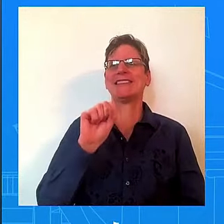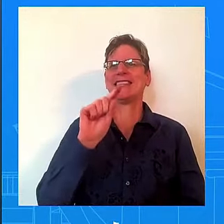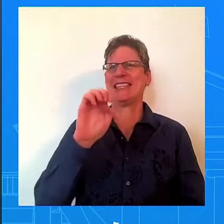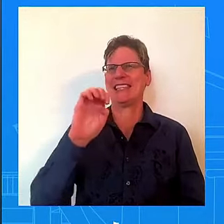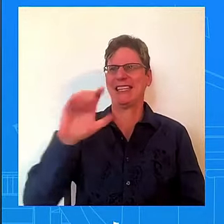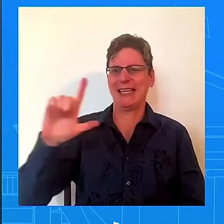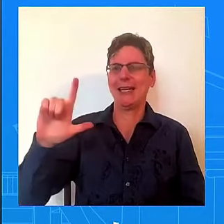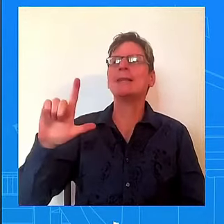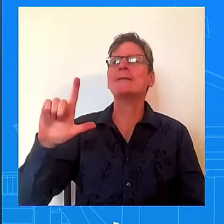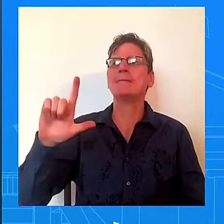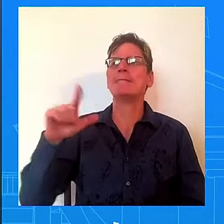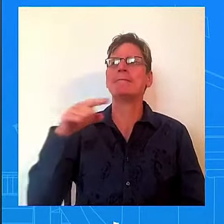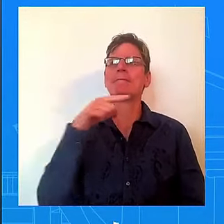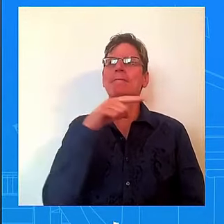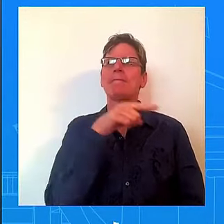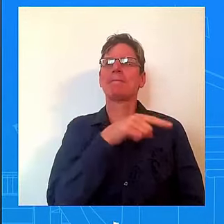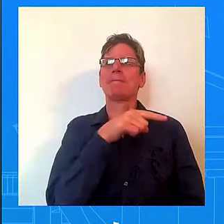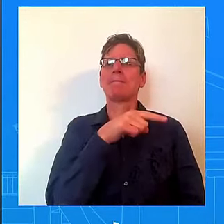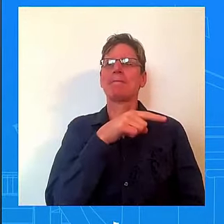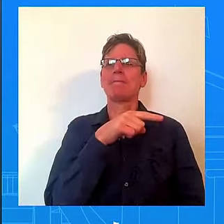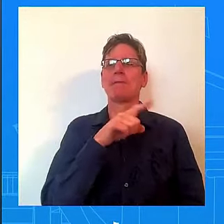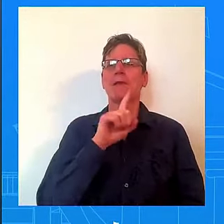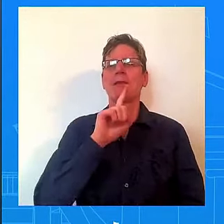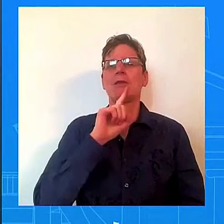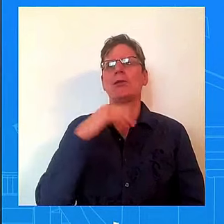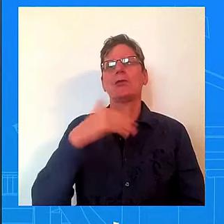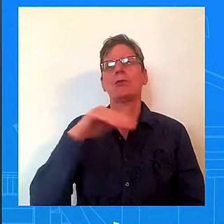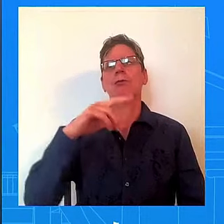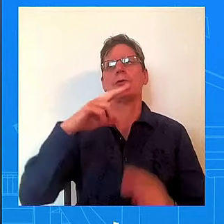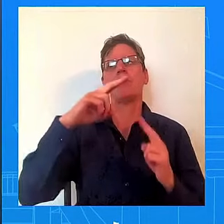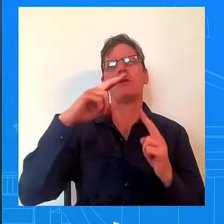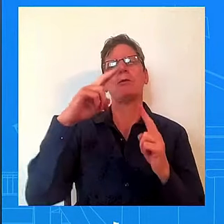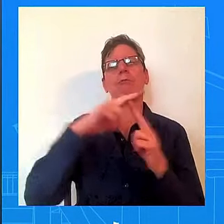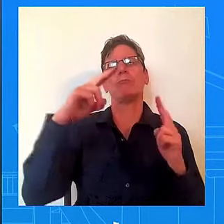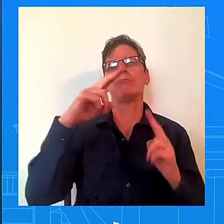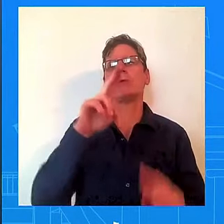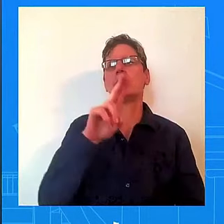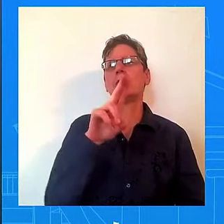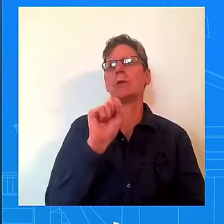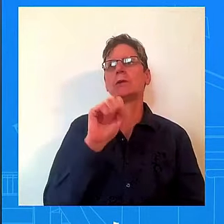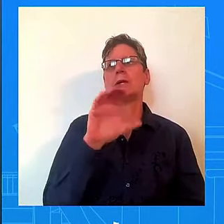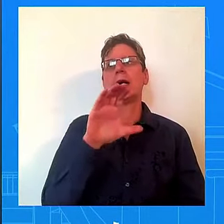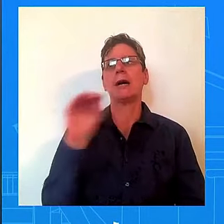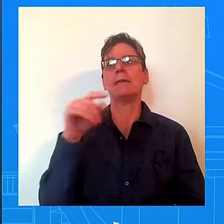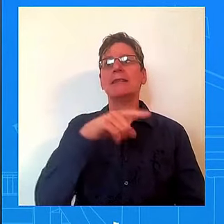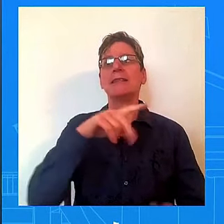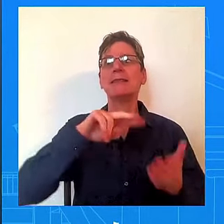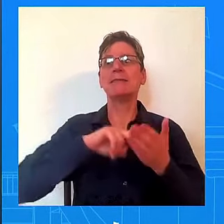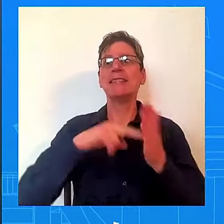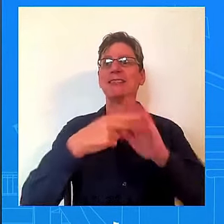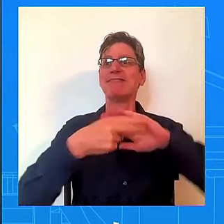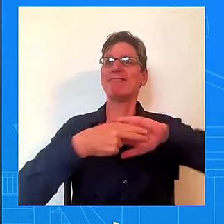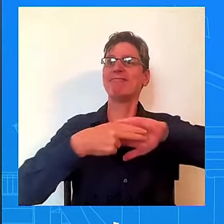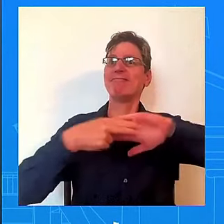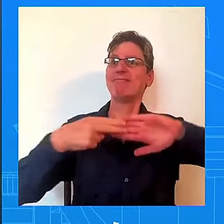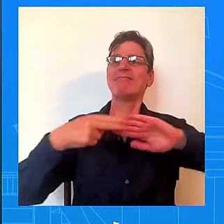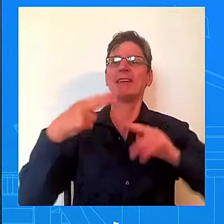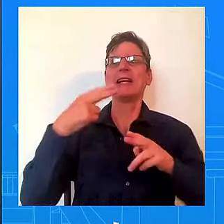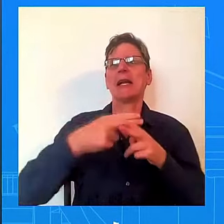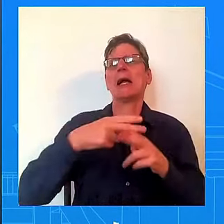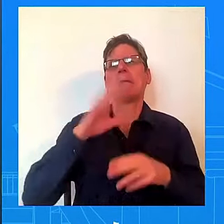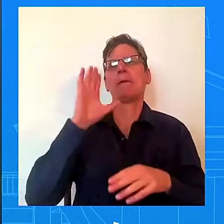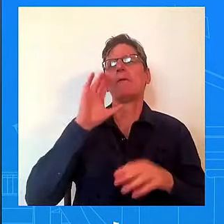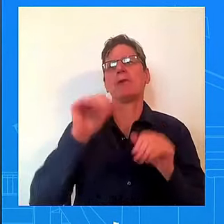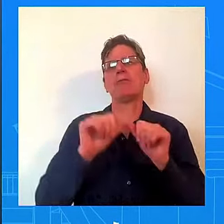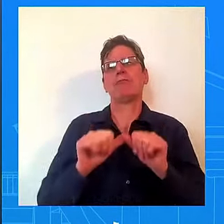and, in his judgment, should remain an iconic United States company. And so I think the president has been